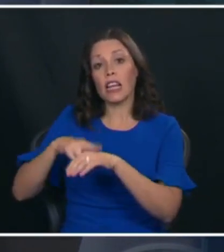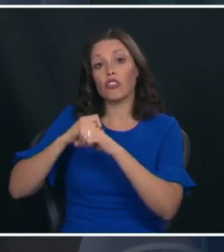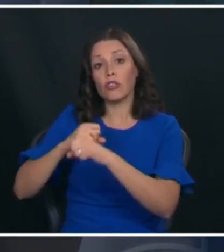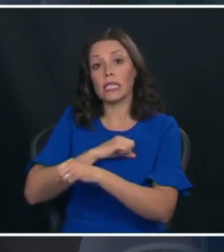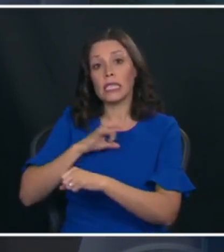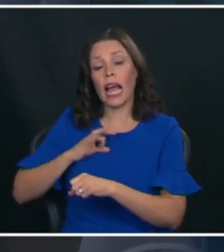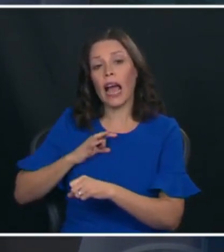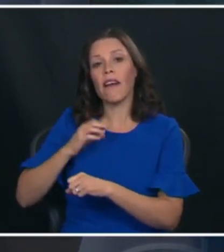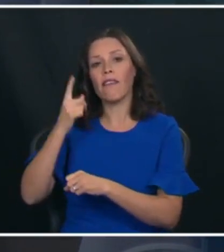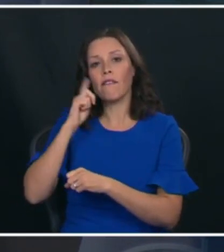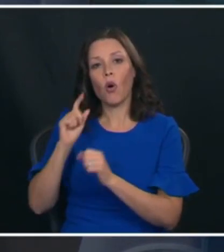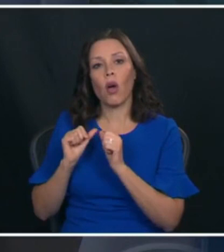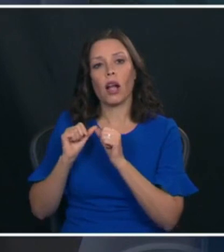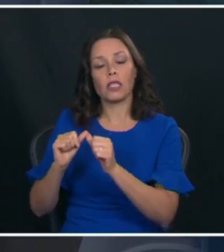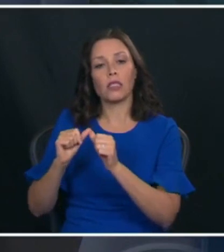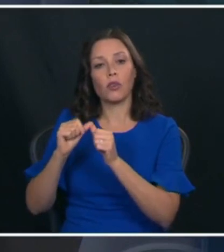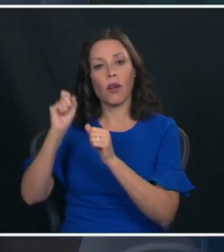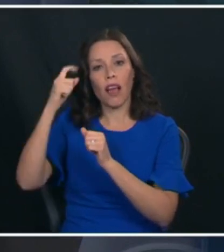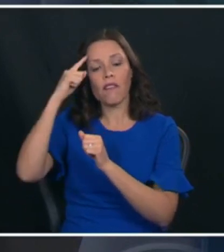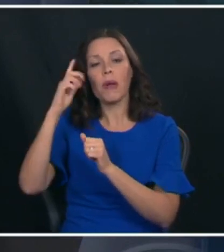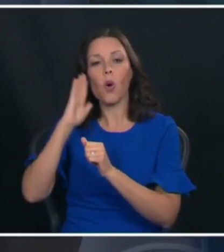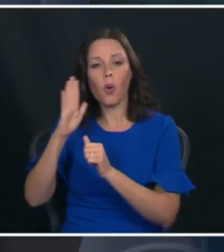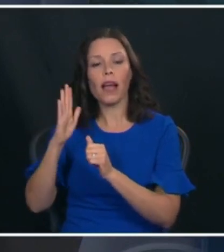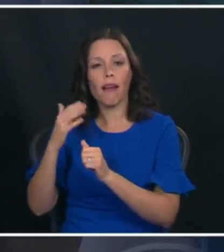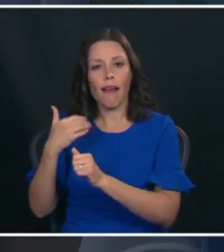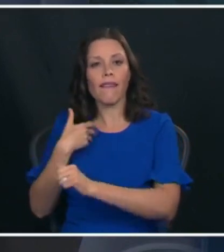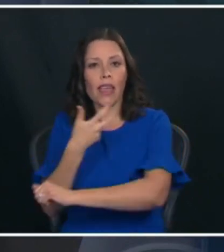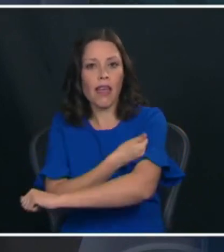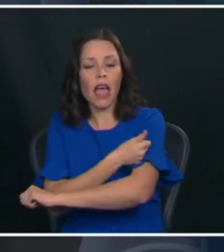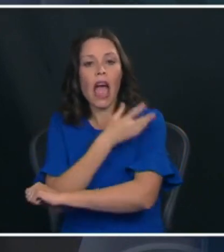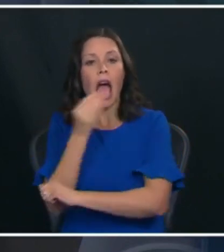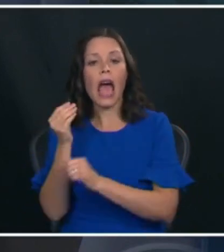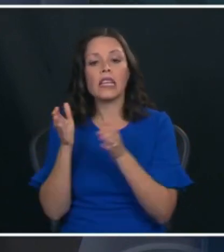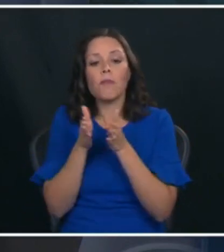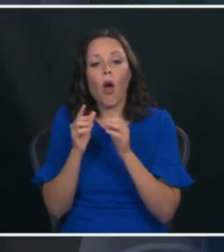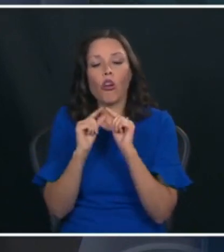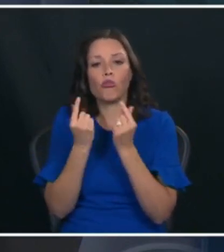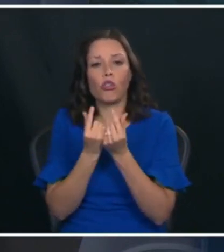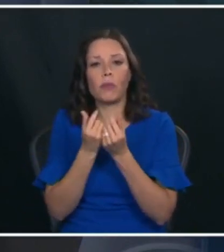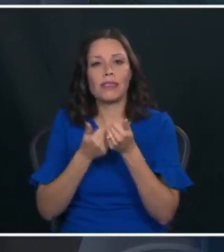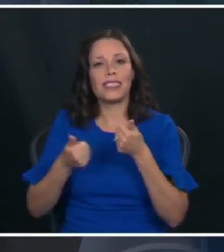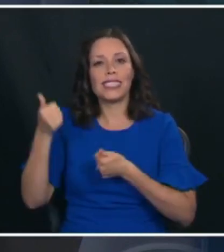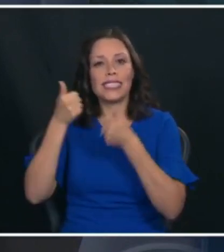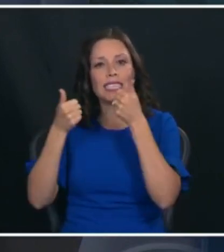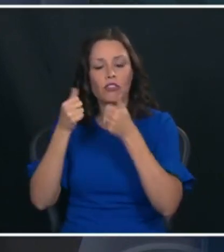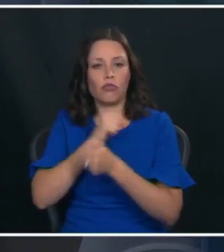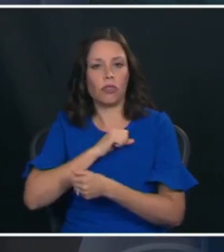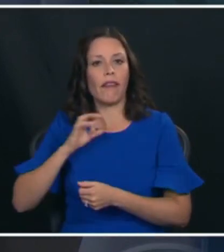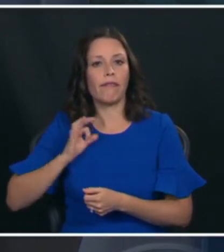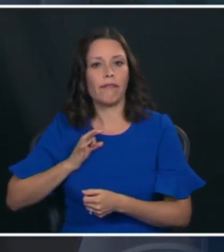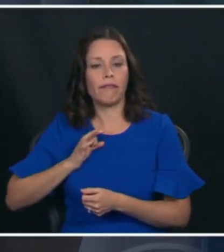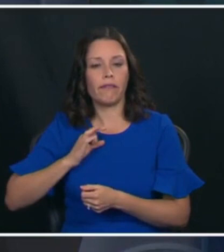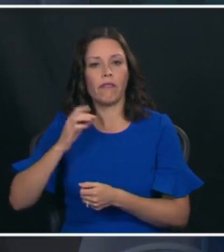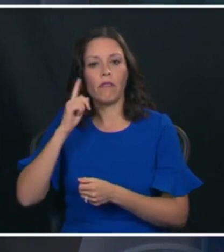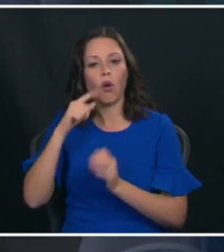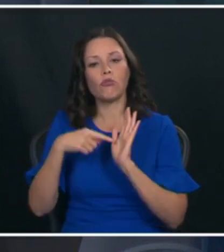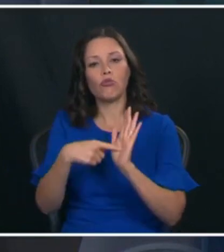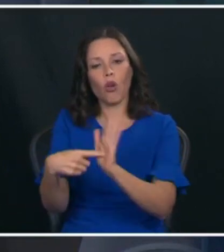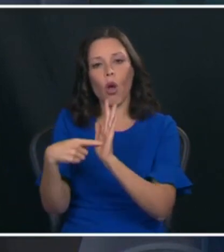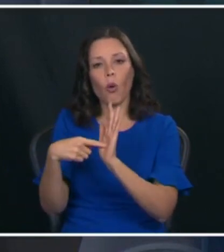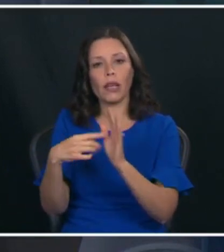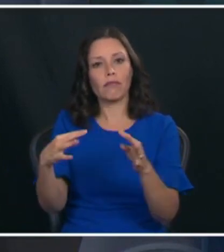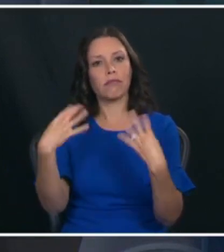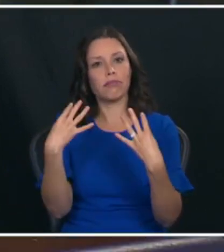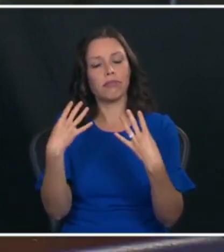purposes of continuity of government will have access in addition to a very small group of senior administration officials for the purpose of instilling public